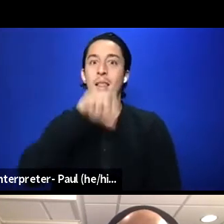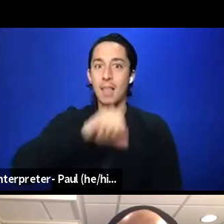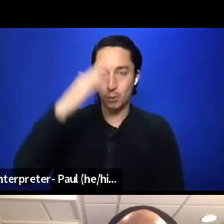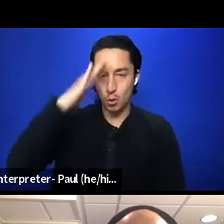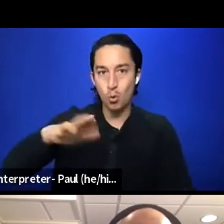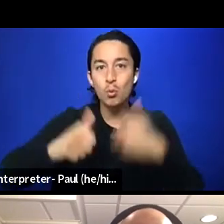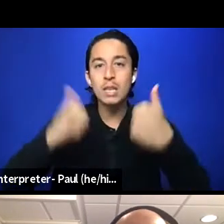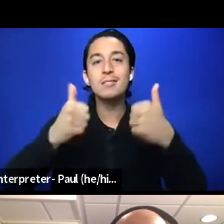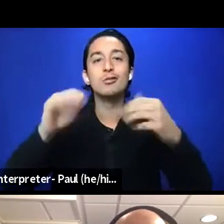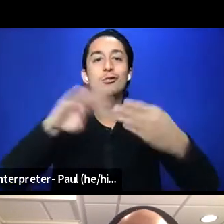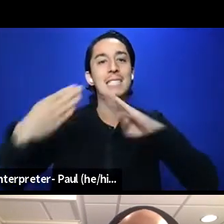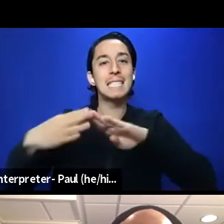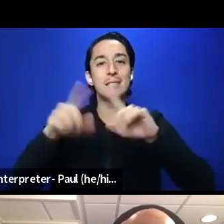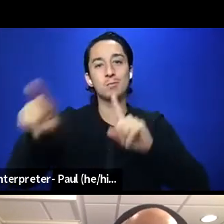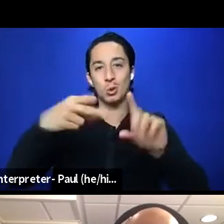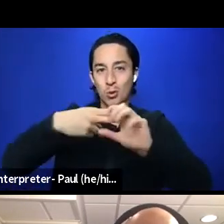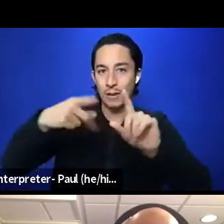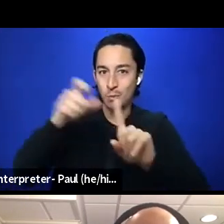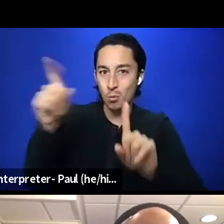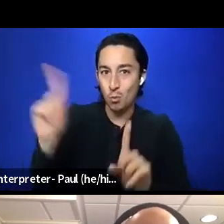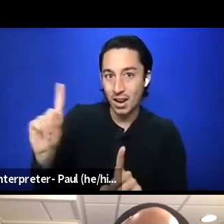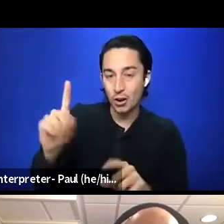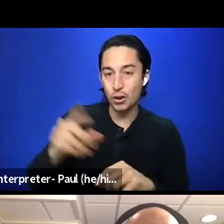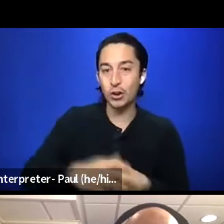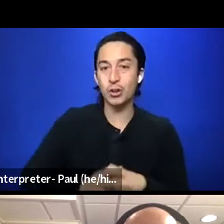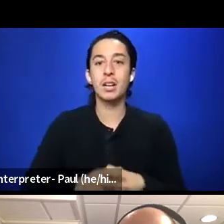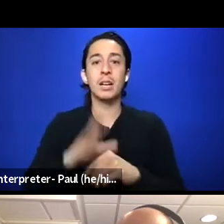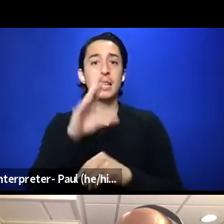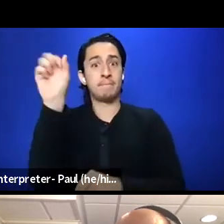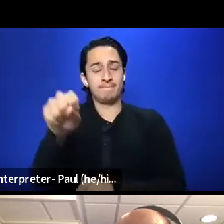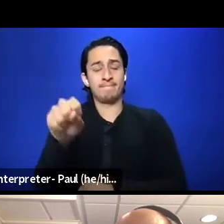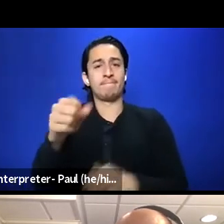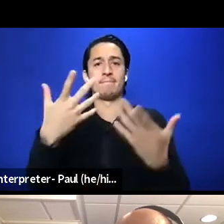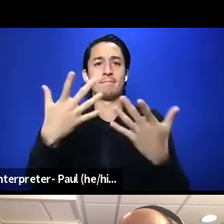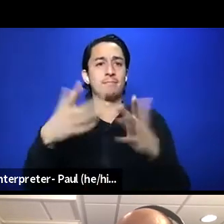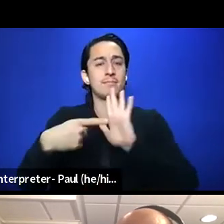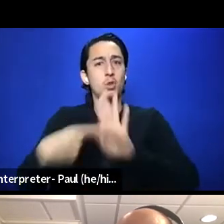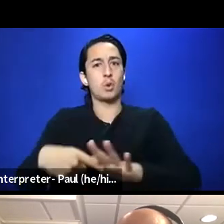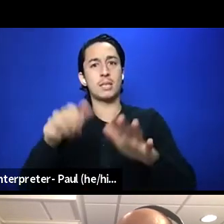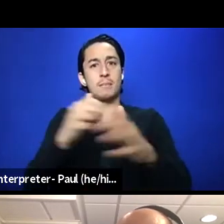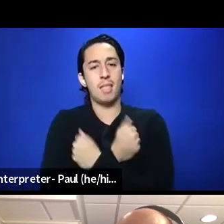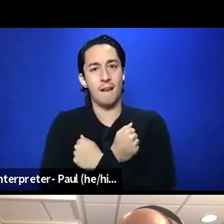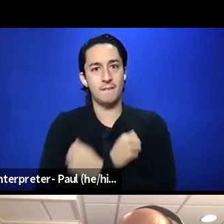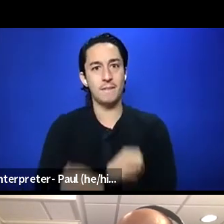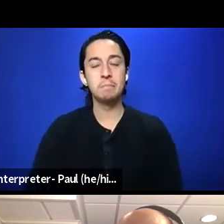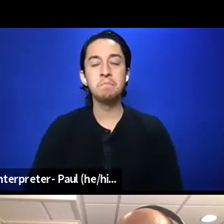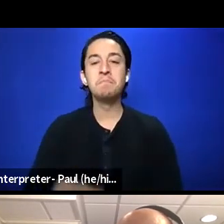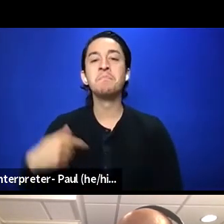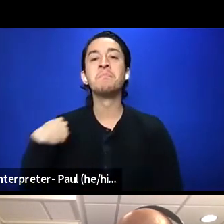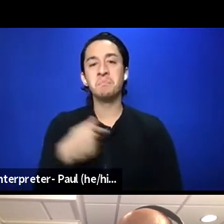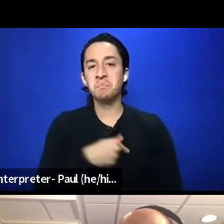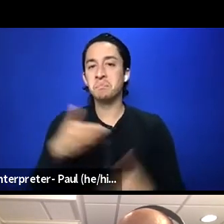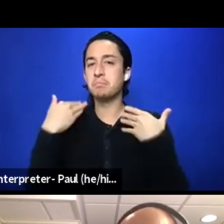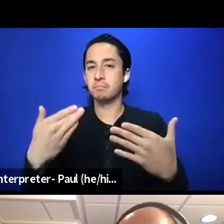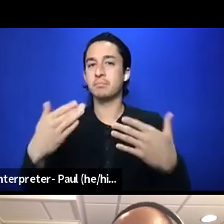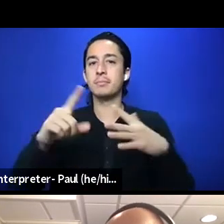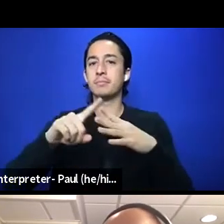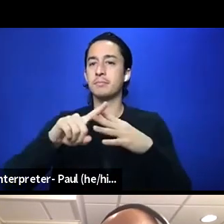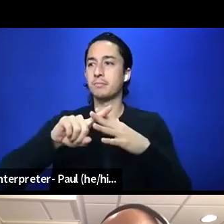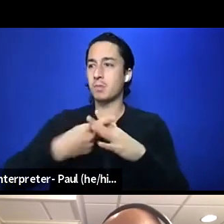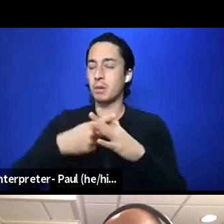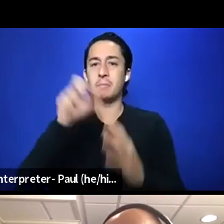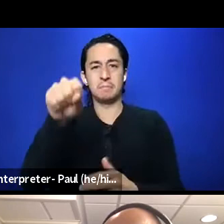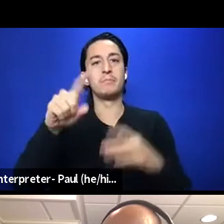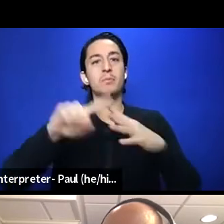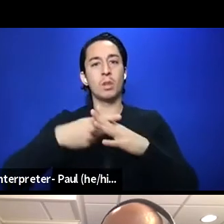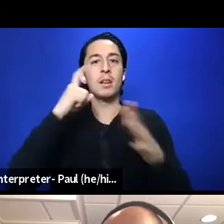you know, folks are coming from. Yeah. And just show some love. We're going to start. Yeah, we just want to start by